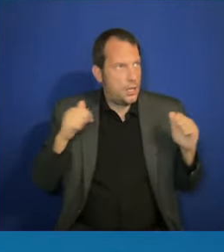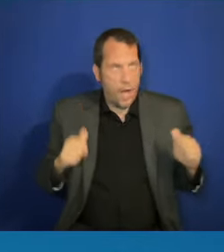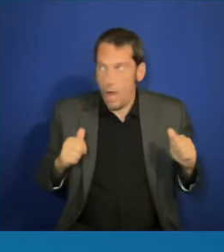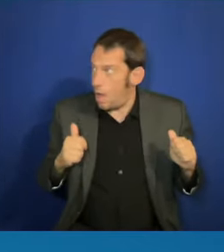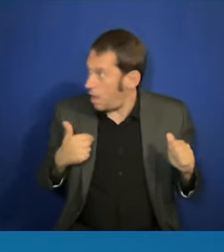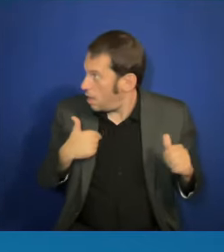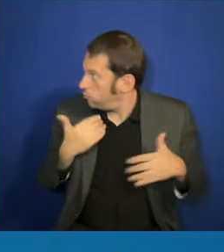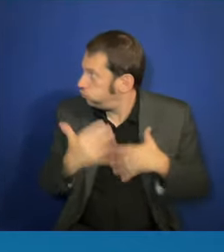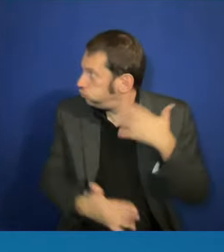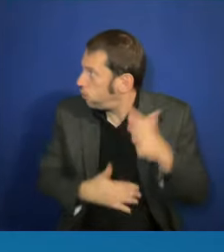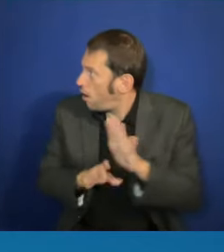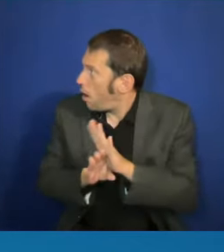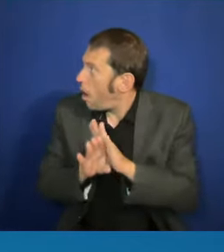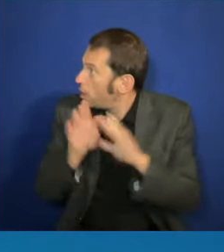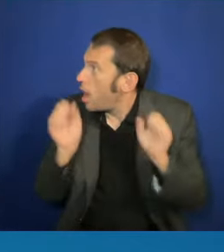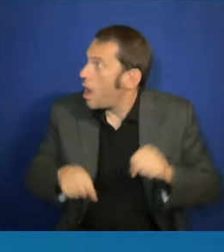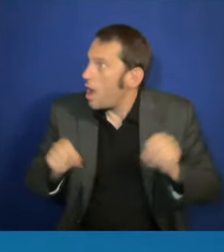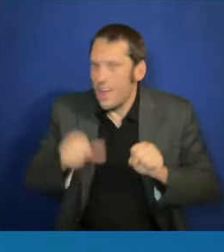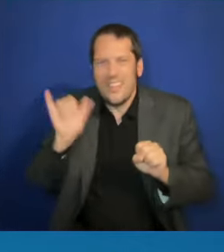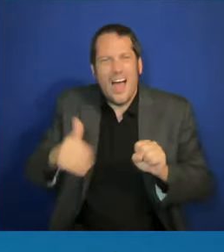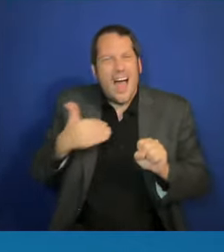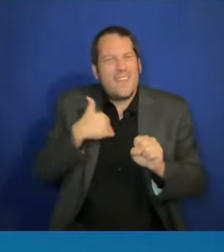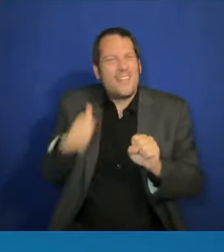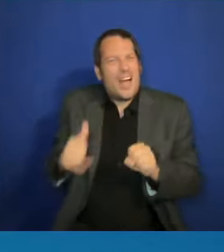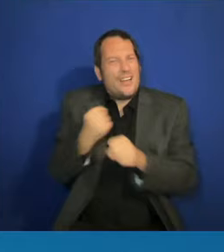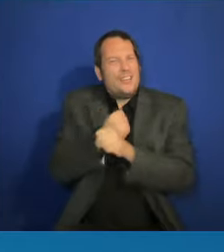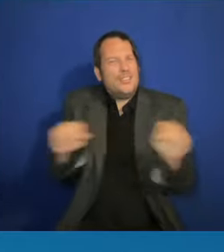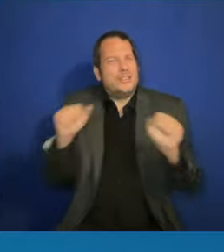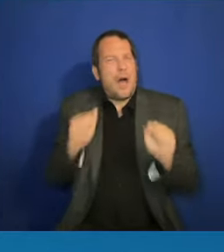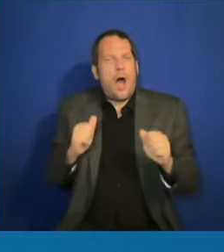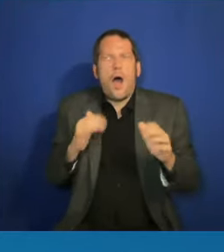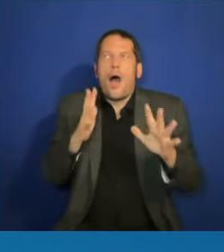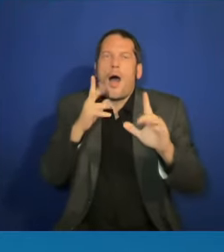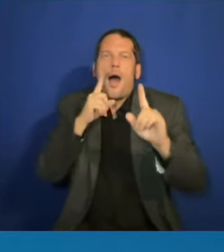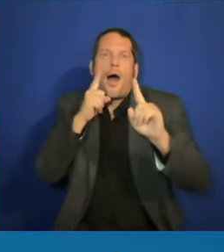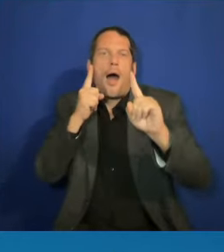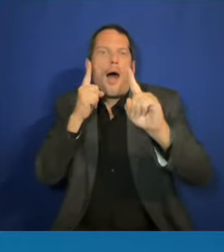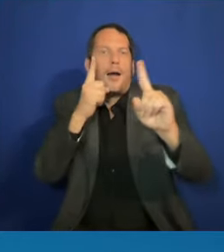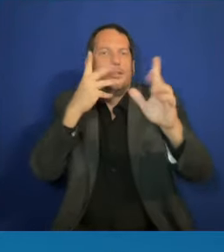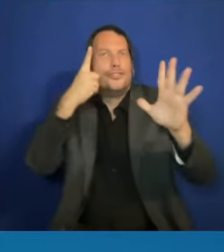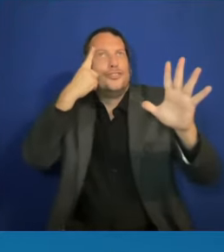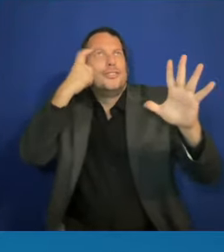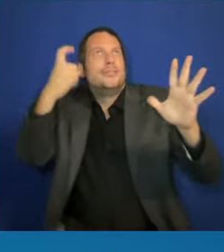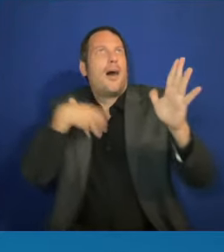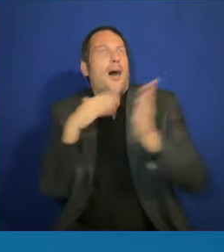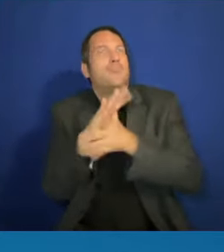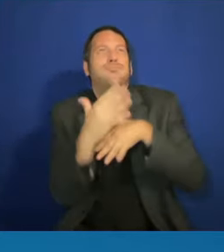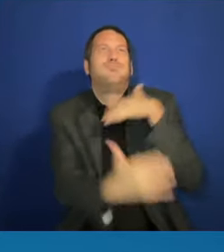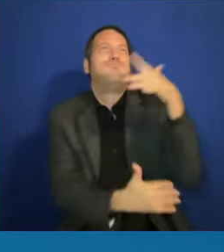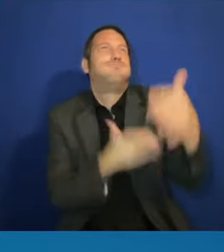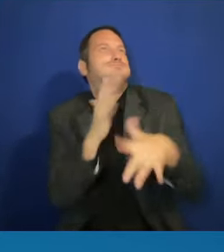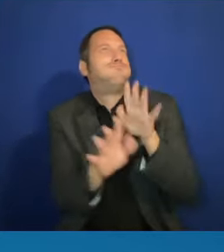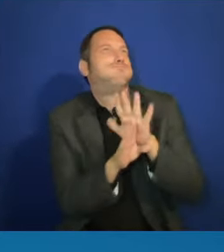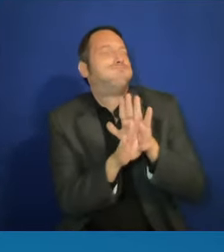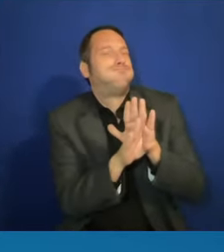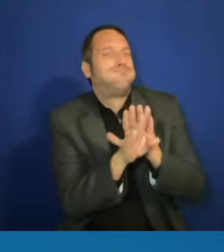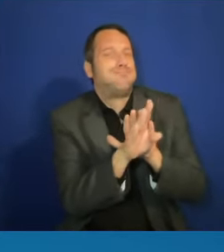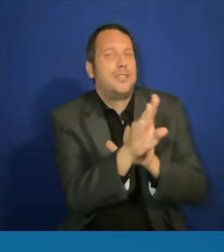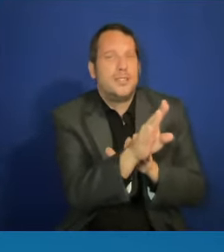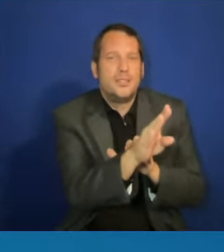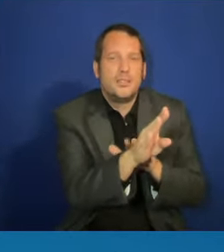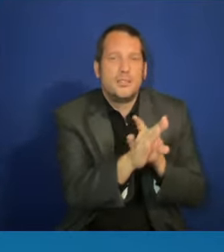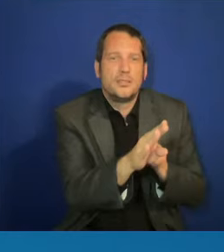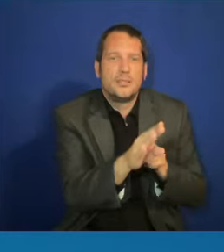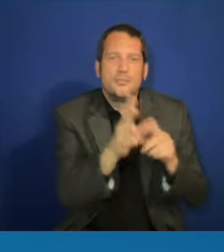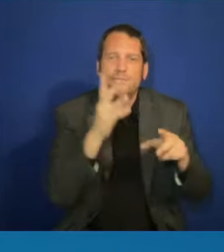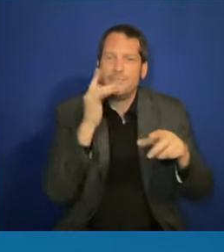And what gives me optimism is that I think most people agree that it's worth fighting for these things